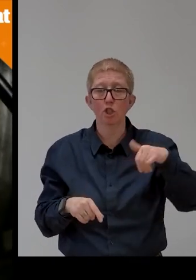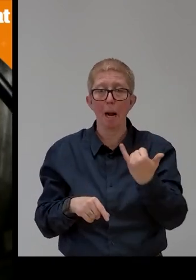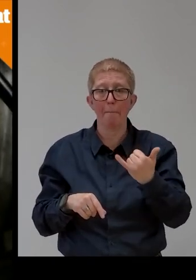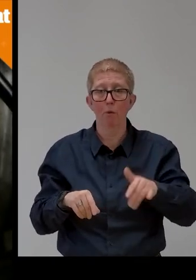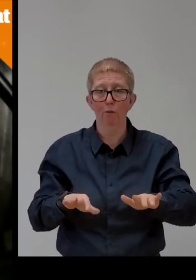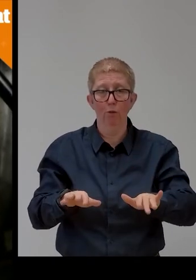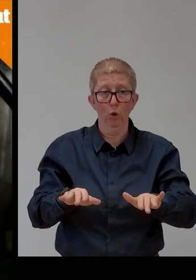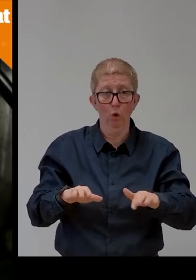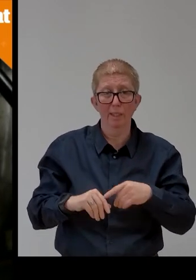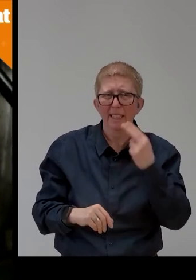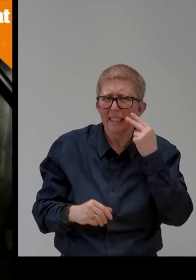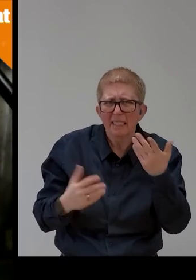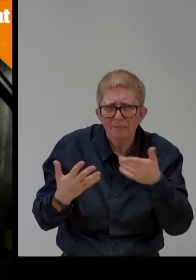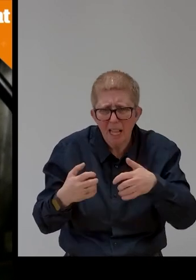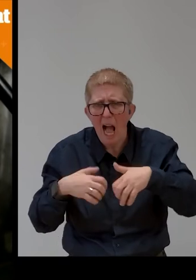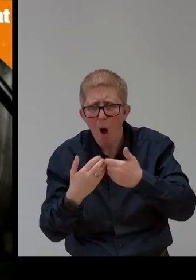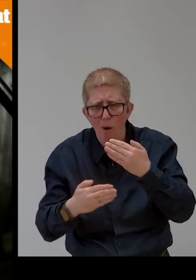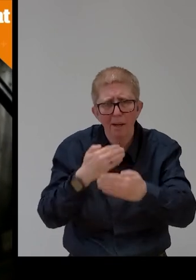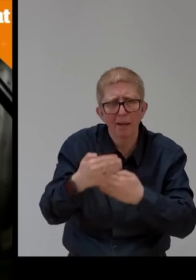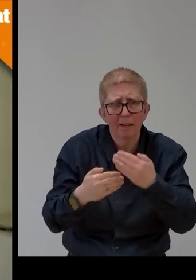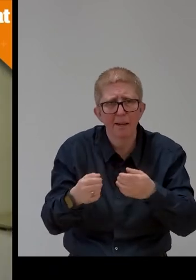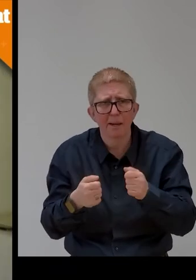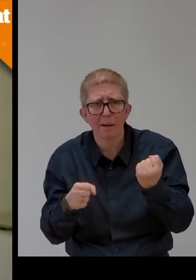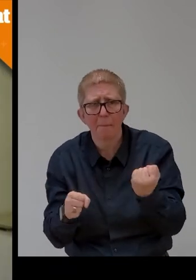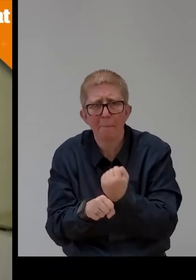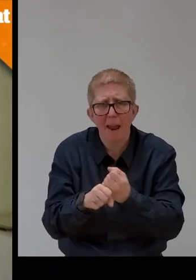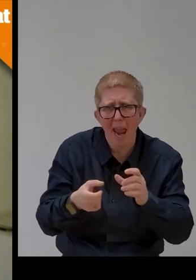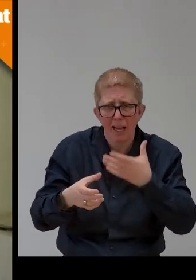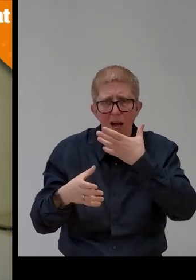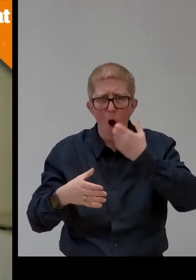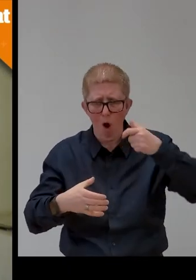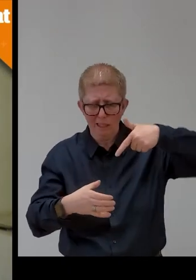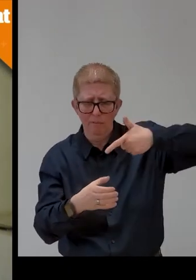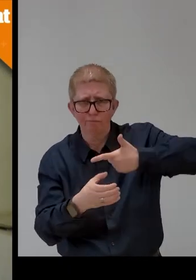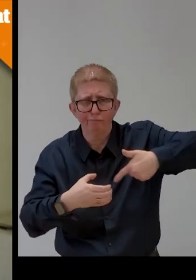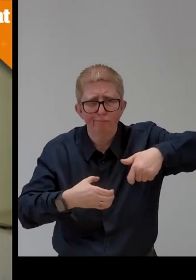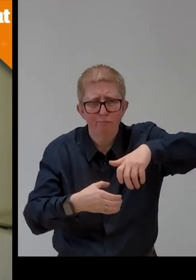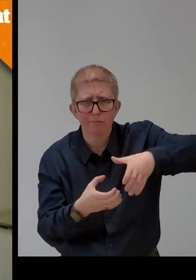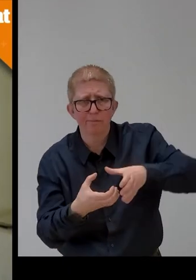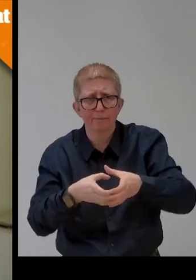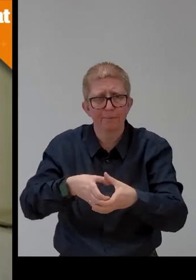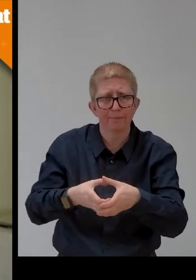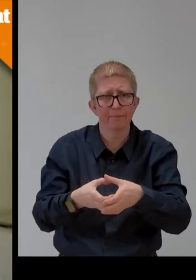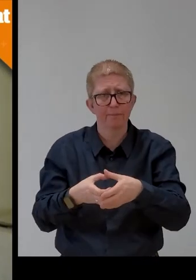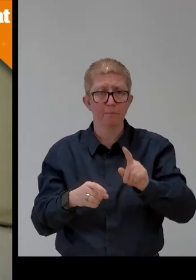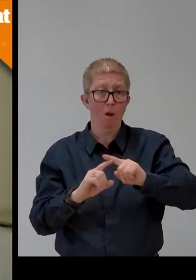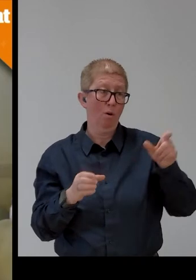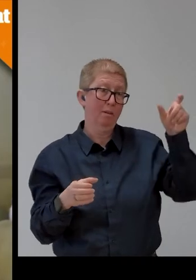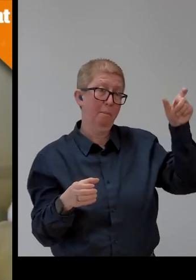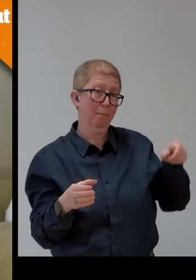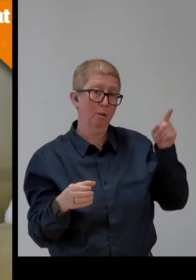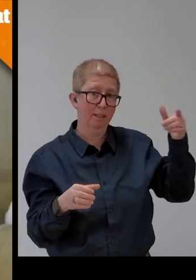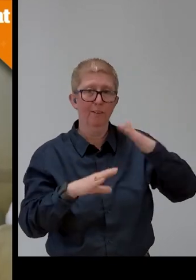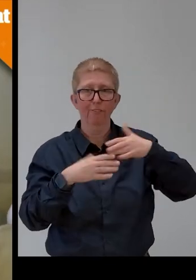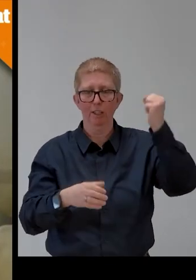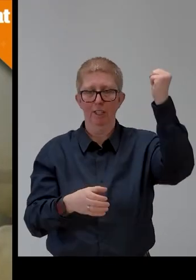other and checks their height and if they can stand by themselves. Someone else finished the top leg on a milling machine. The insert says